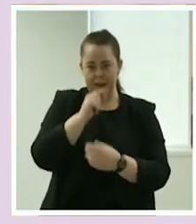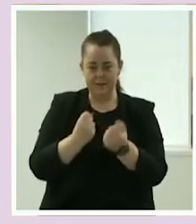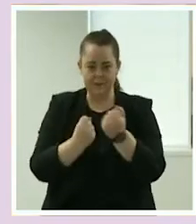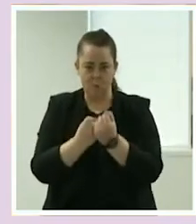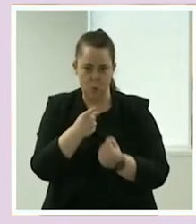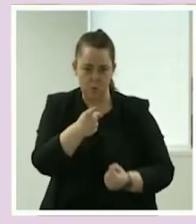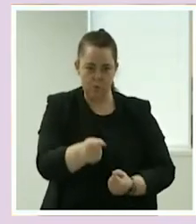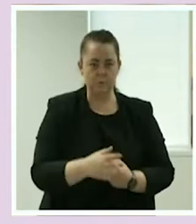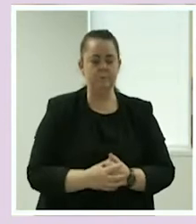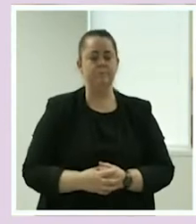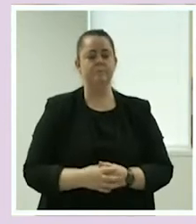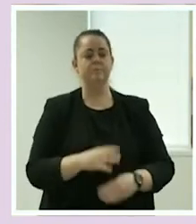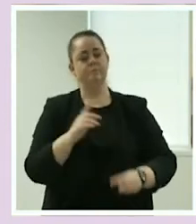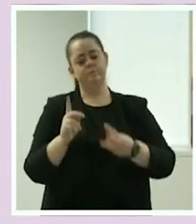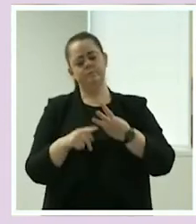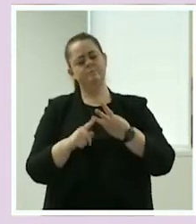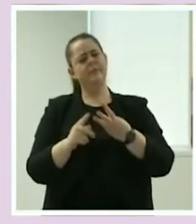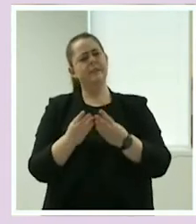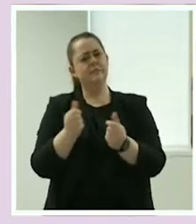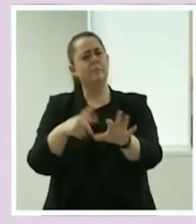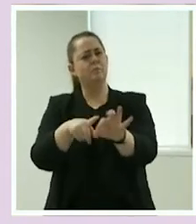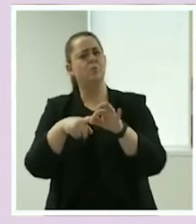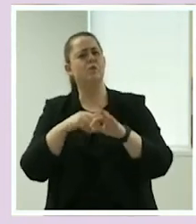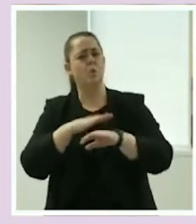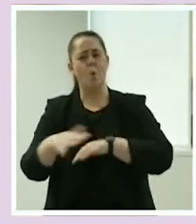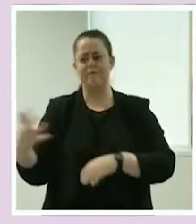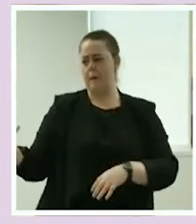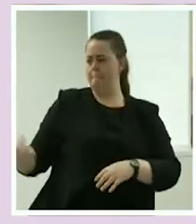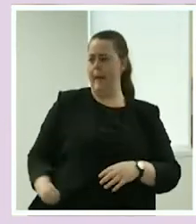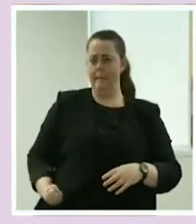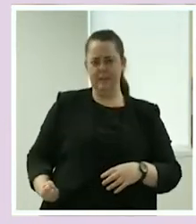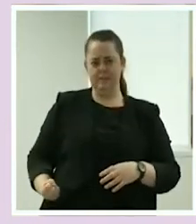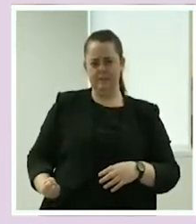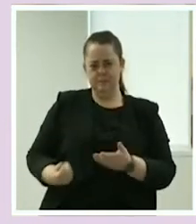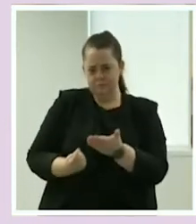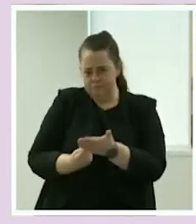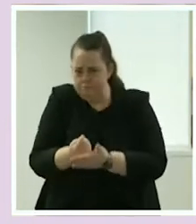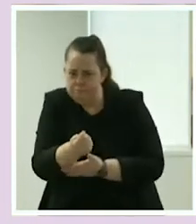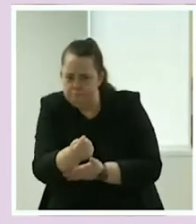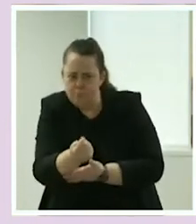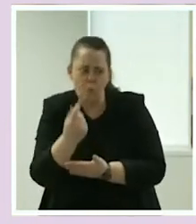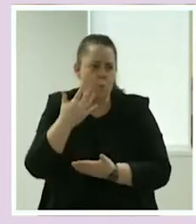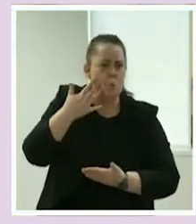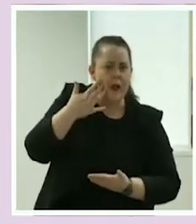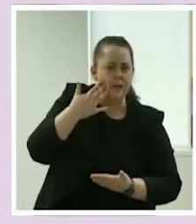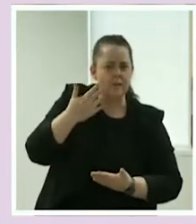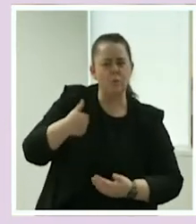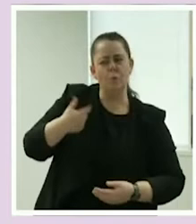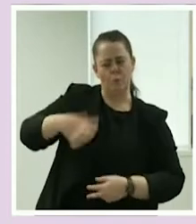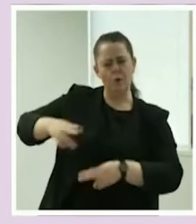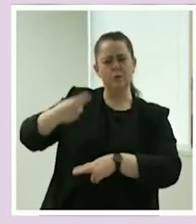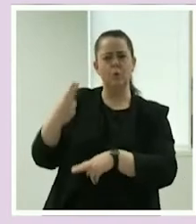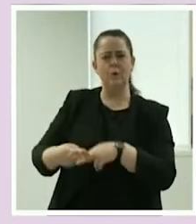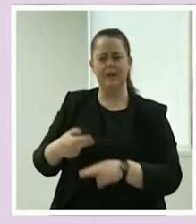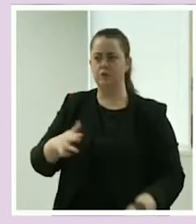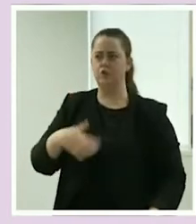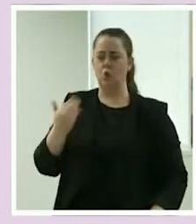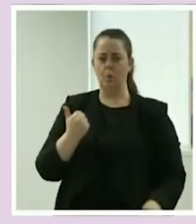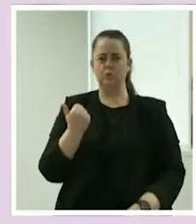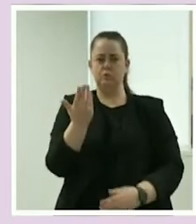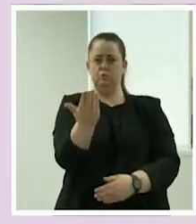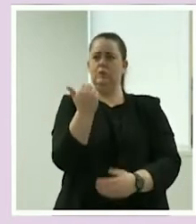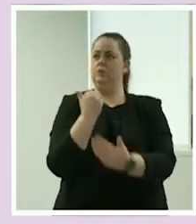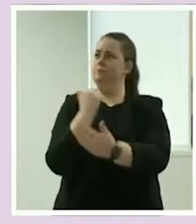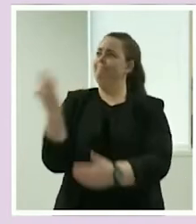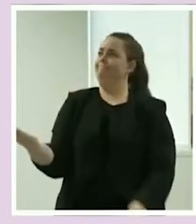also had questions about payments. We realise how important prompt and reliable payment is to you as a small business, and we're investing heavily to improve this